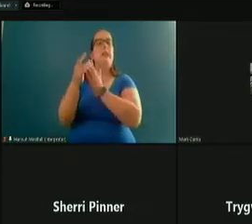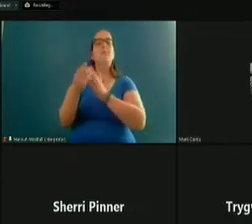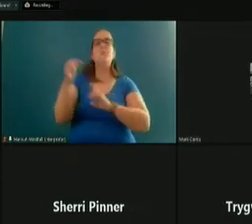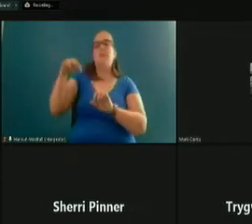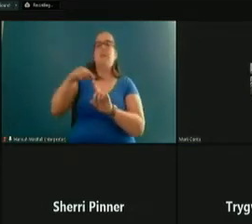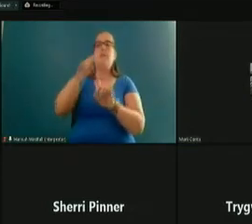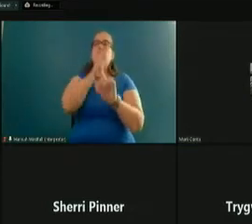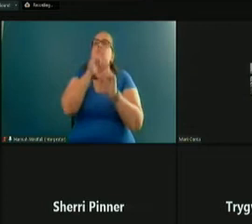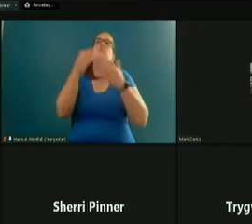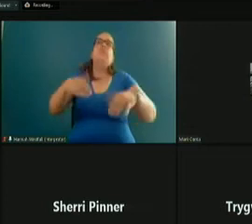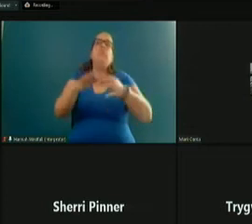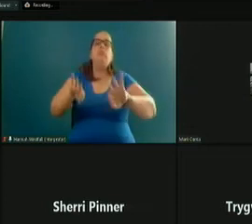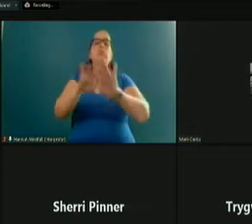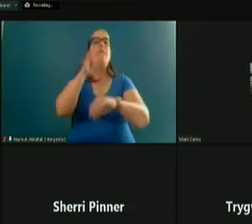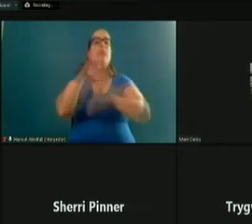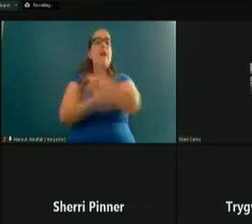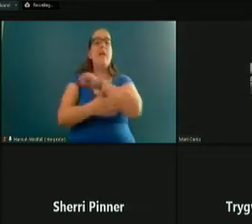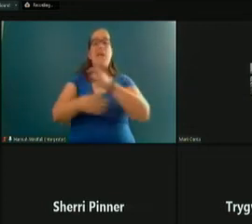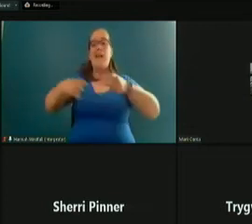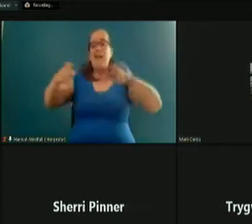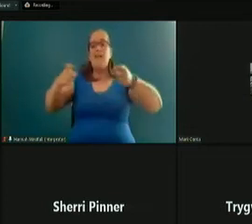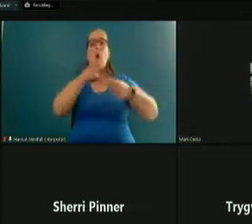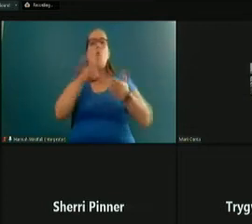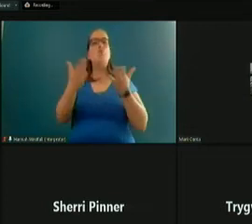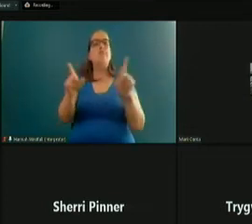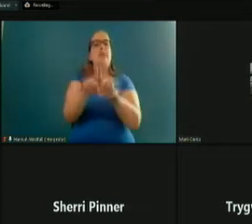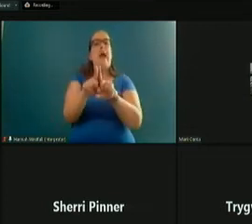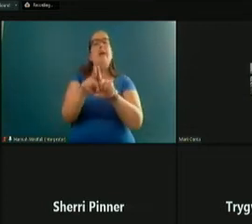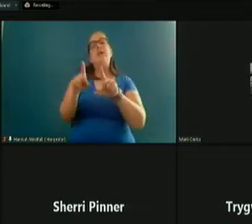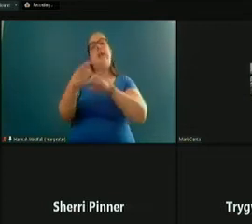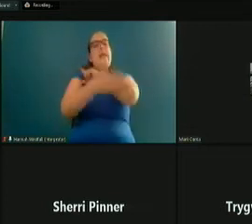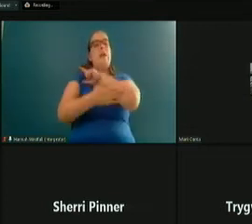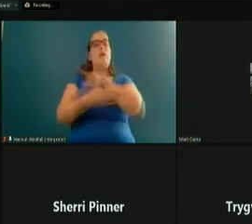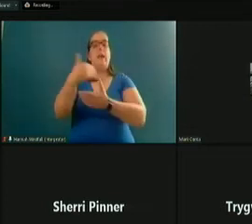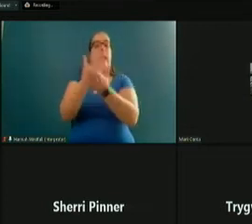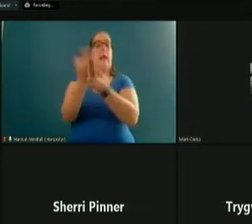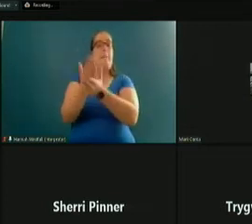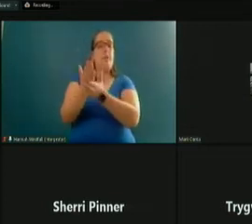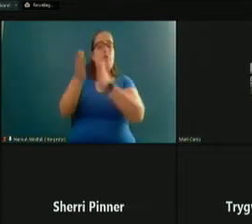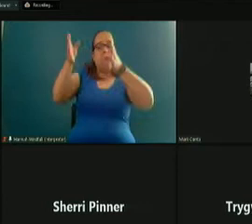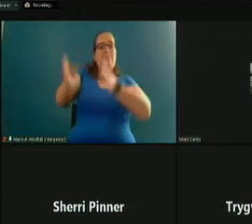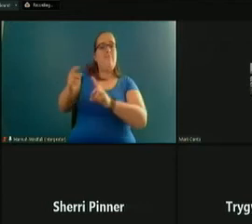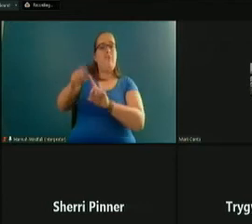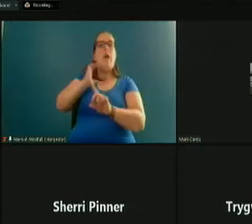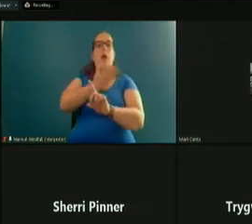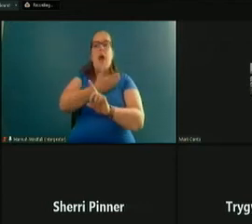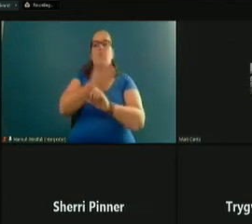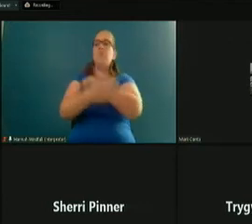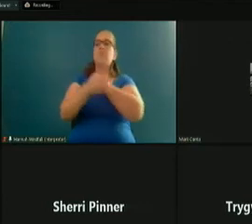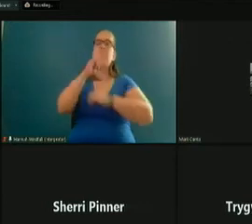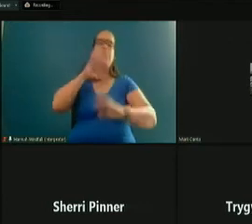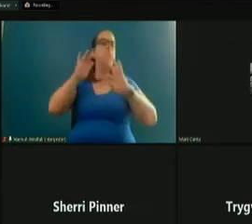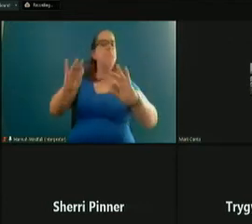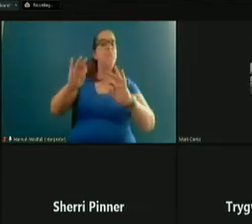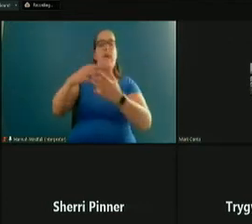especially important for the county administrator who serves as the county's budget officer. Our county is in solid financial shape, and so